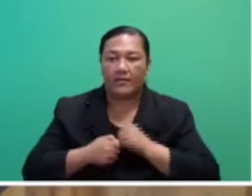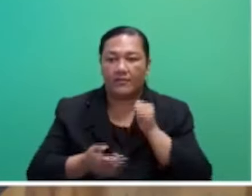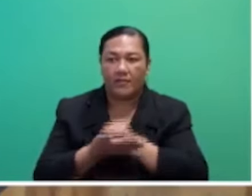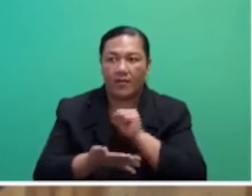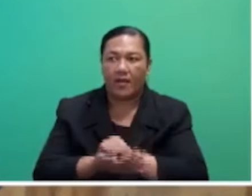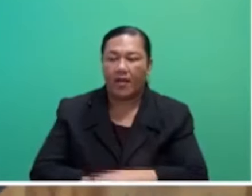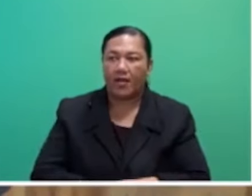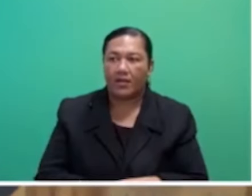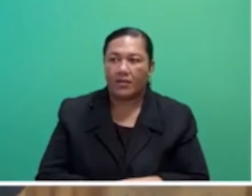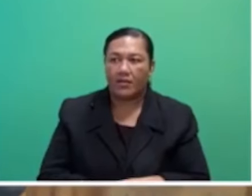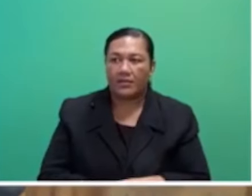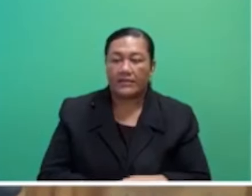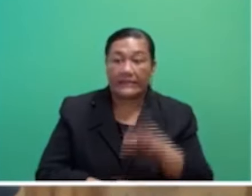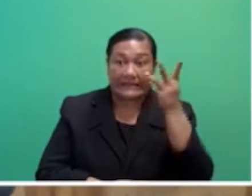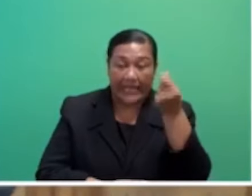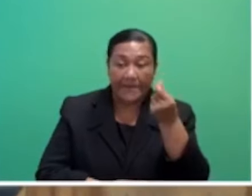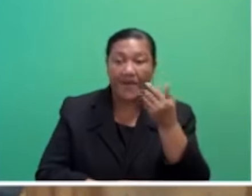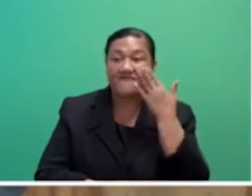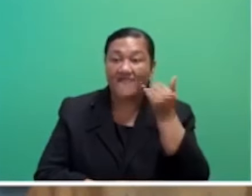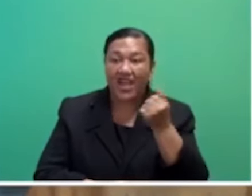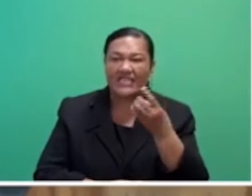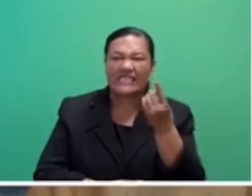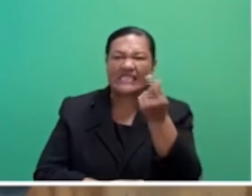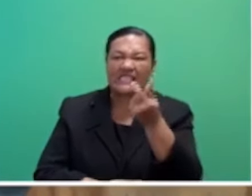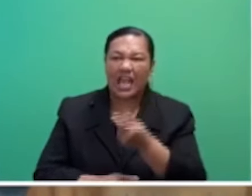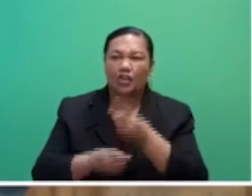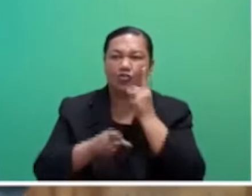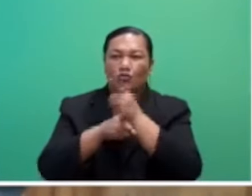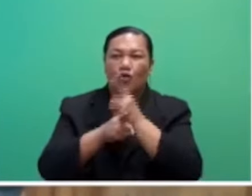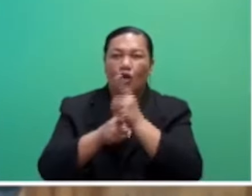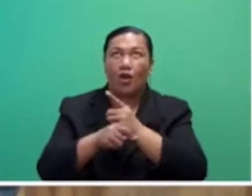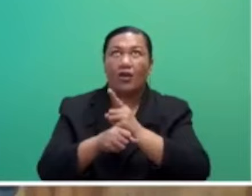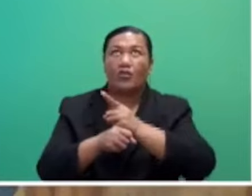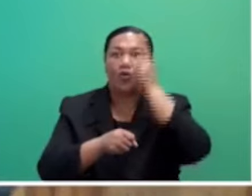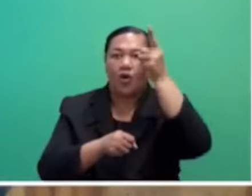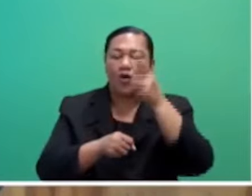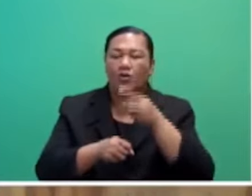Some have found it easier to talk to God than even trying to meet the ministers in person.